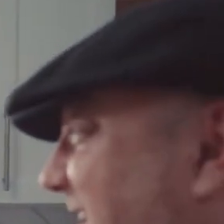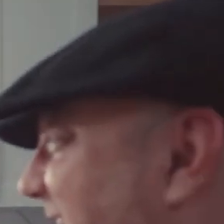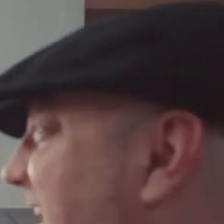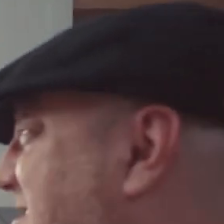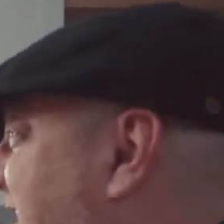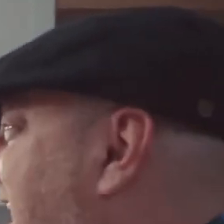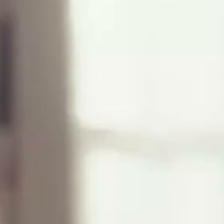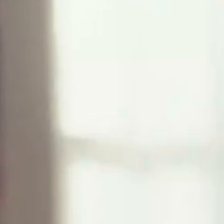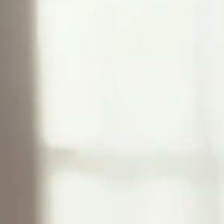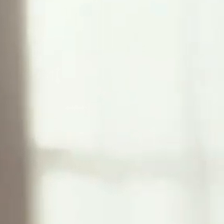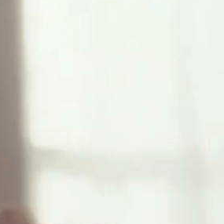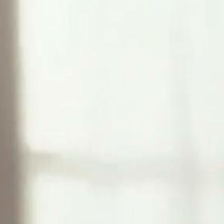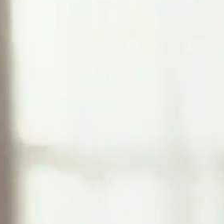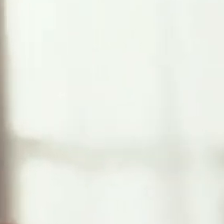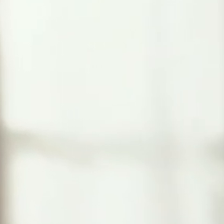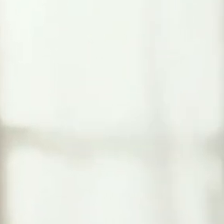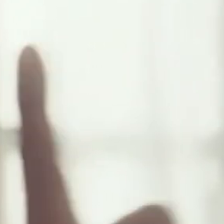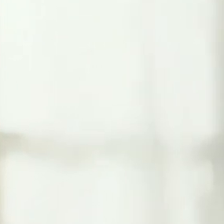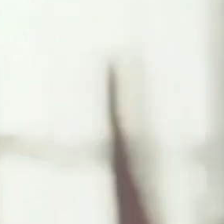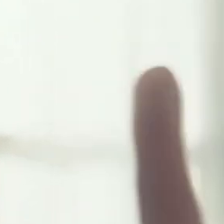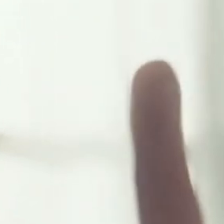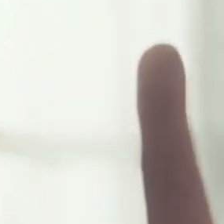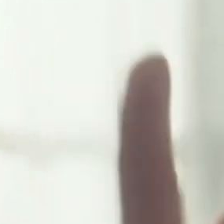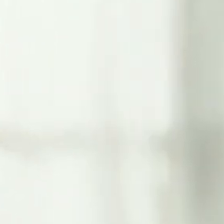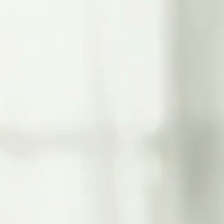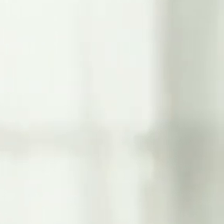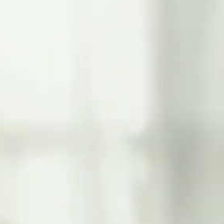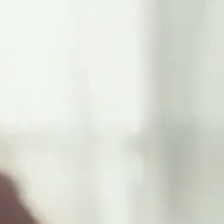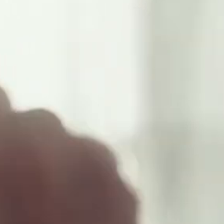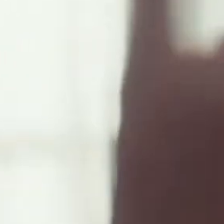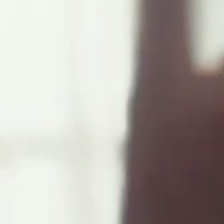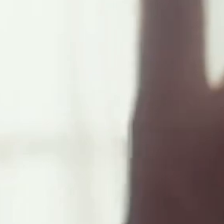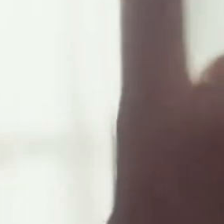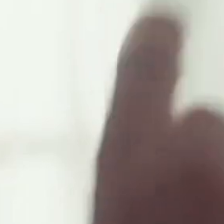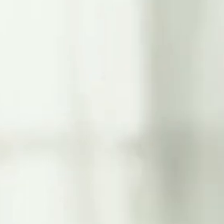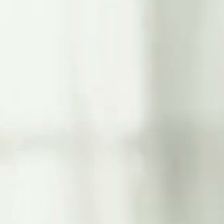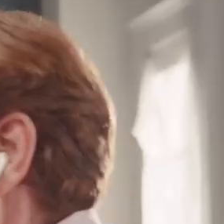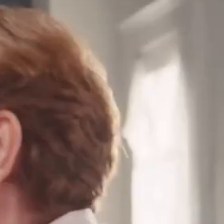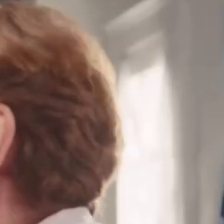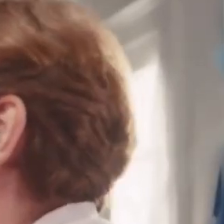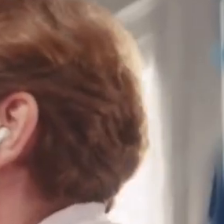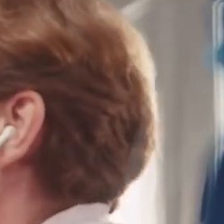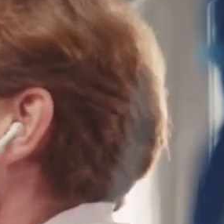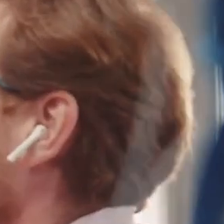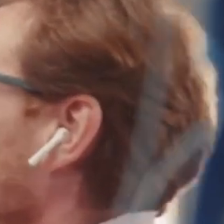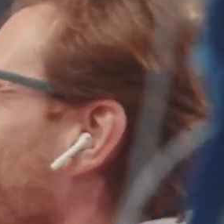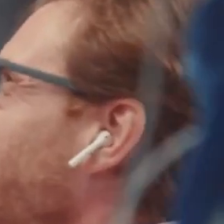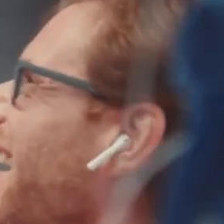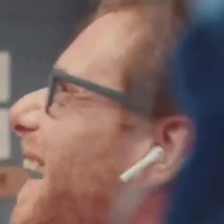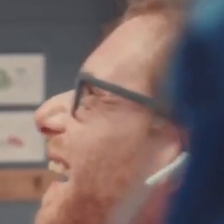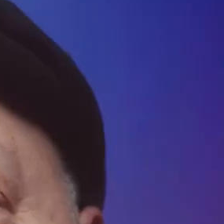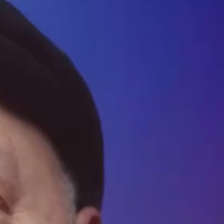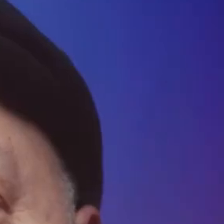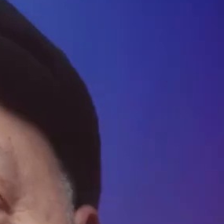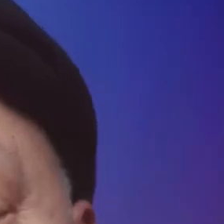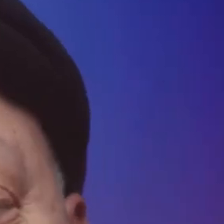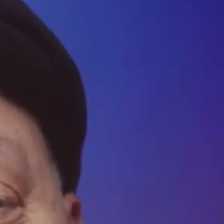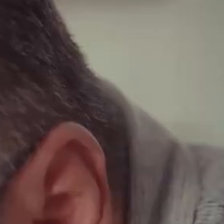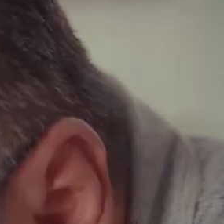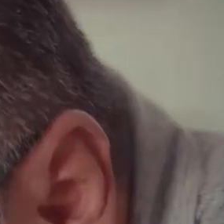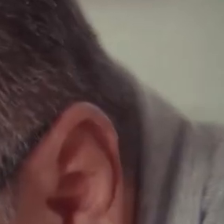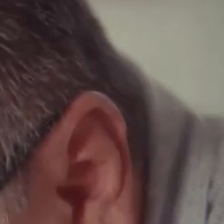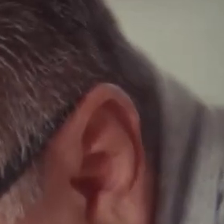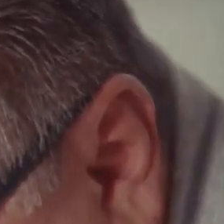French? Look, my goal is to be one person this year. One person. It's just for fun. It's about bragging